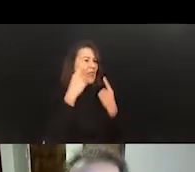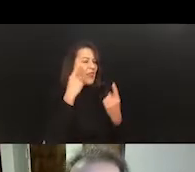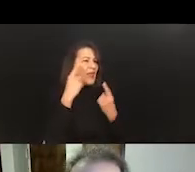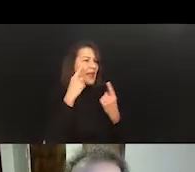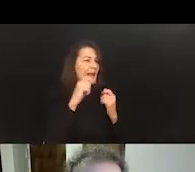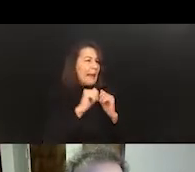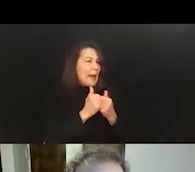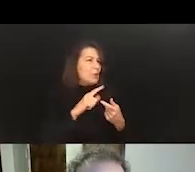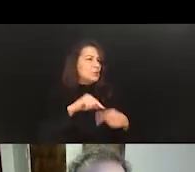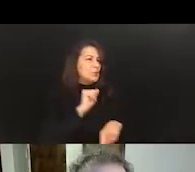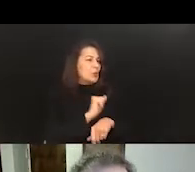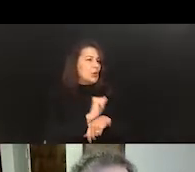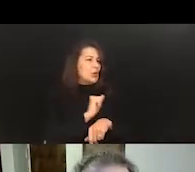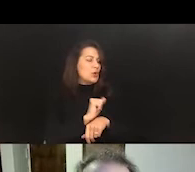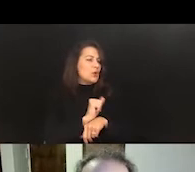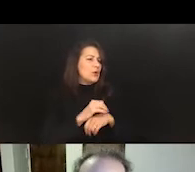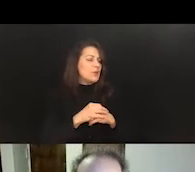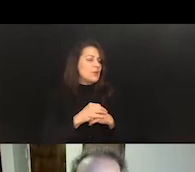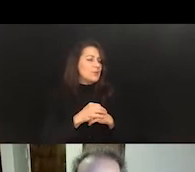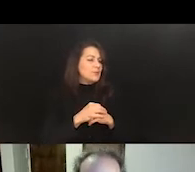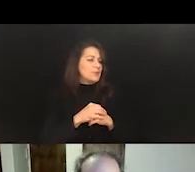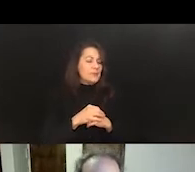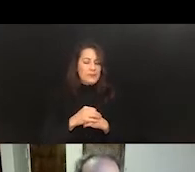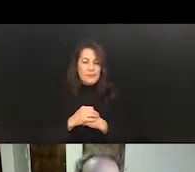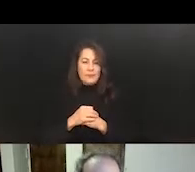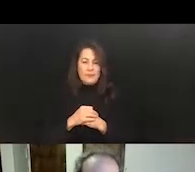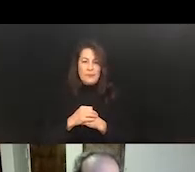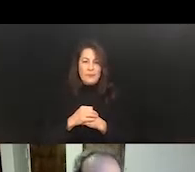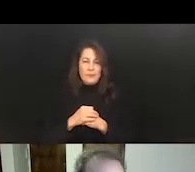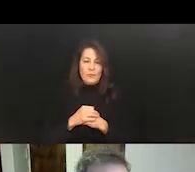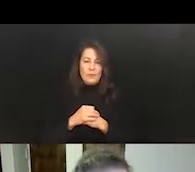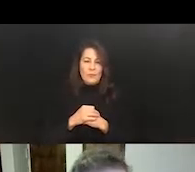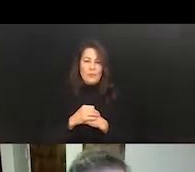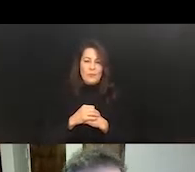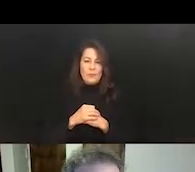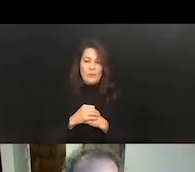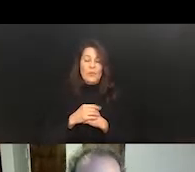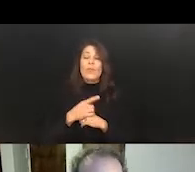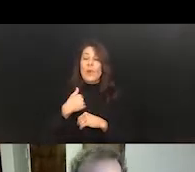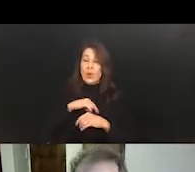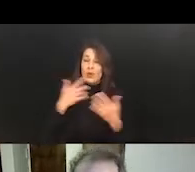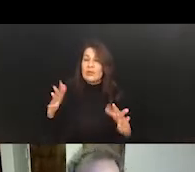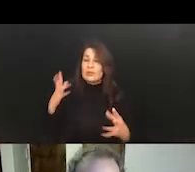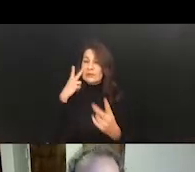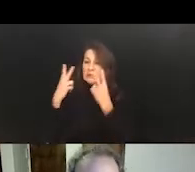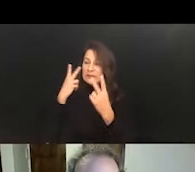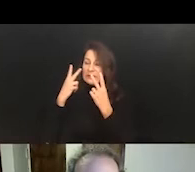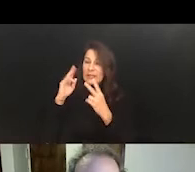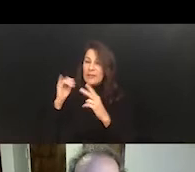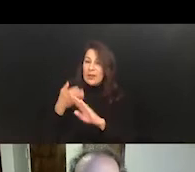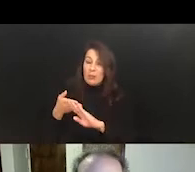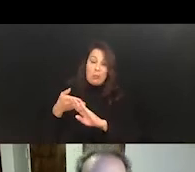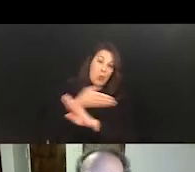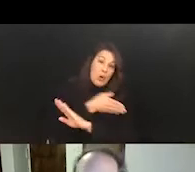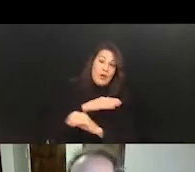we work. You know, so, and, you know, at this point, we've seen that prior to, you know, COVID